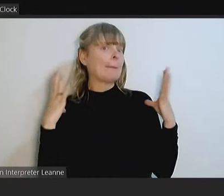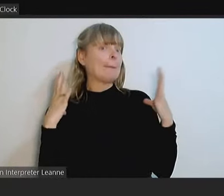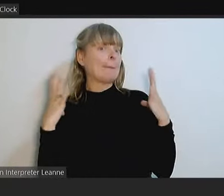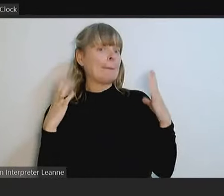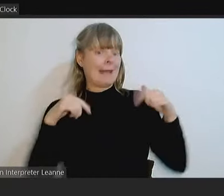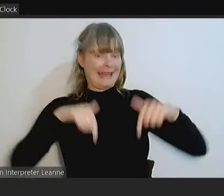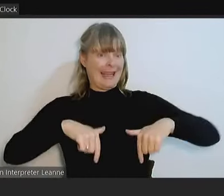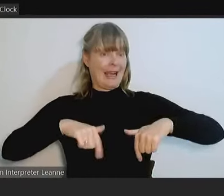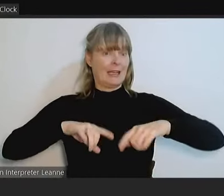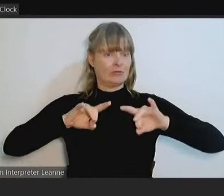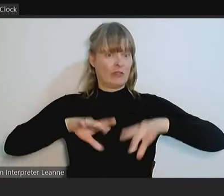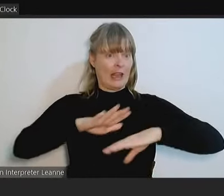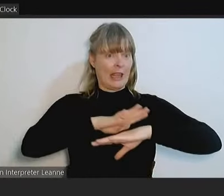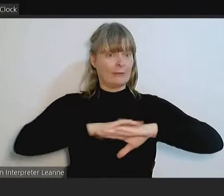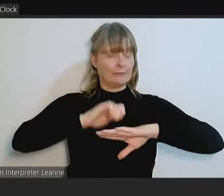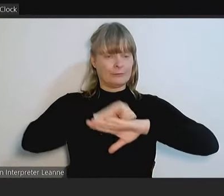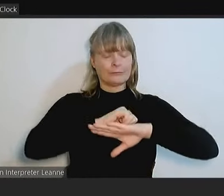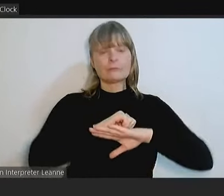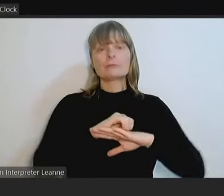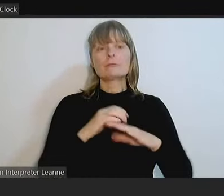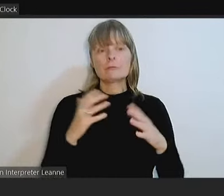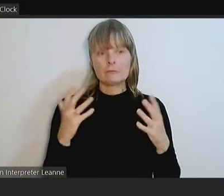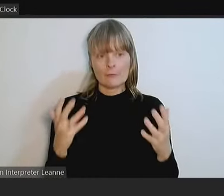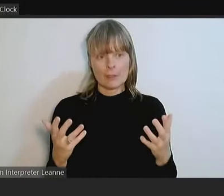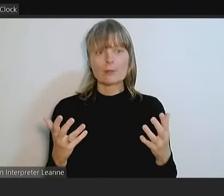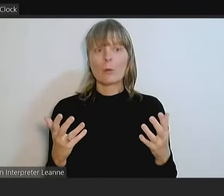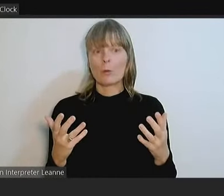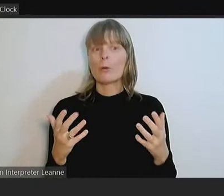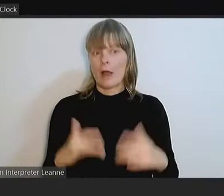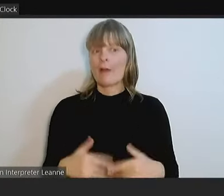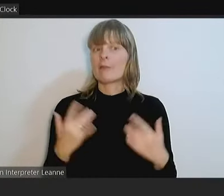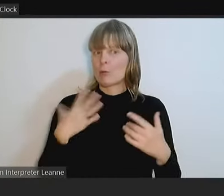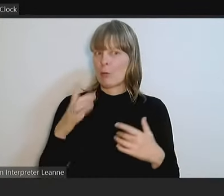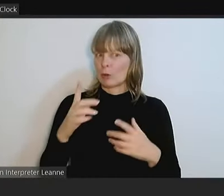Australia. And I think that's certainly the kind of thing we want to celebrate.